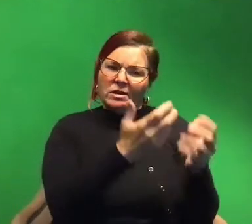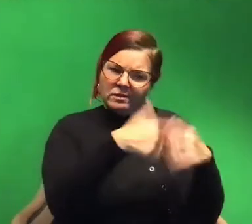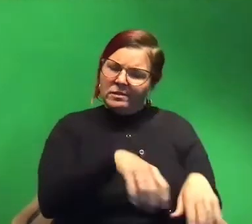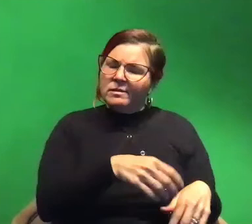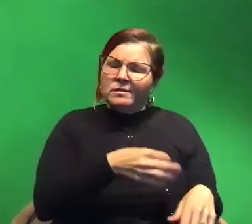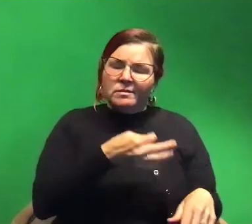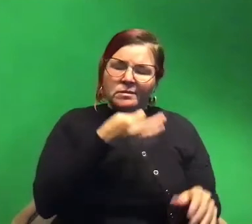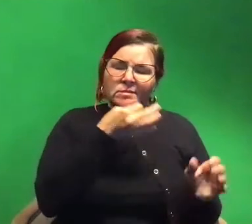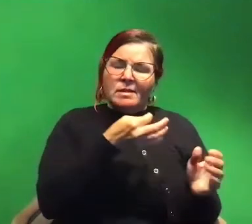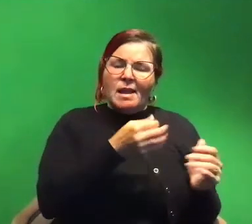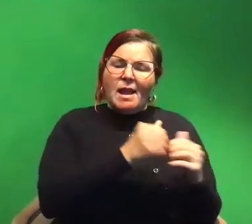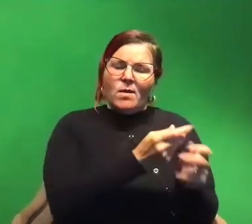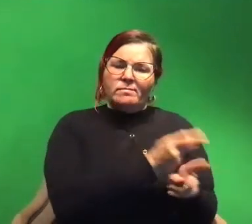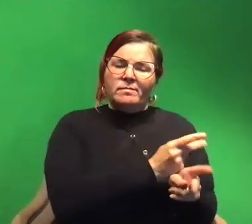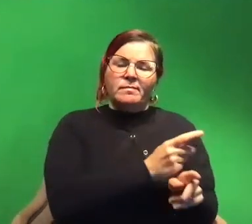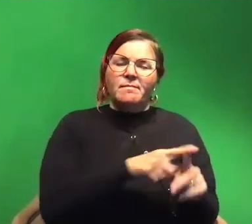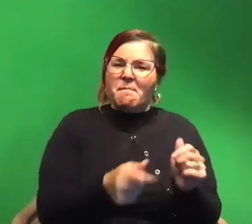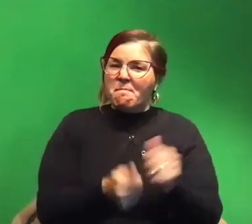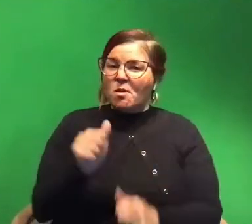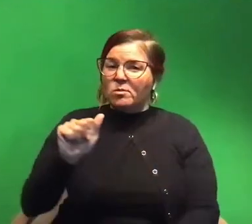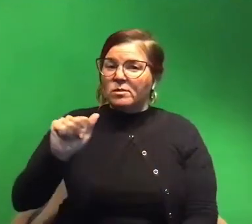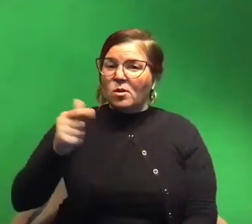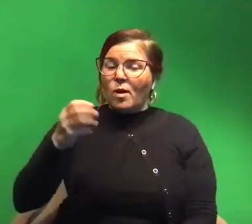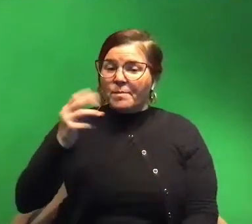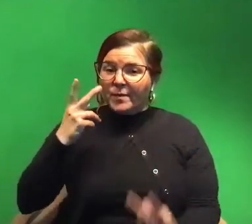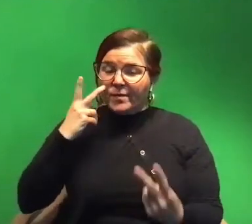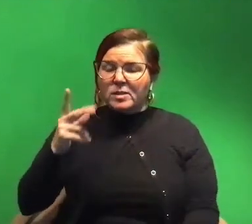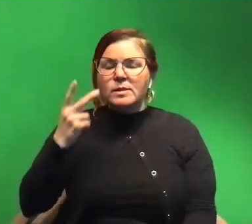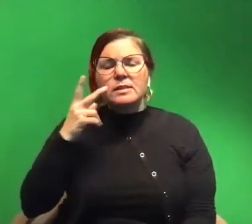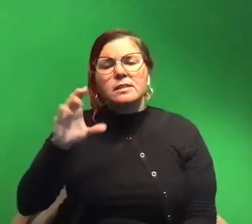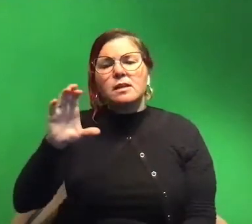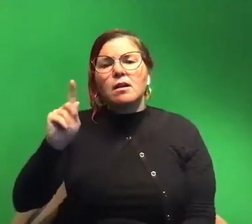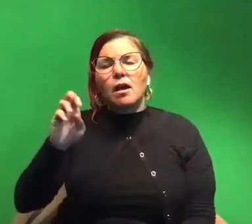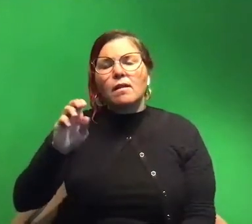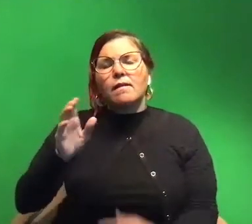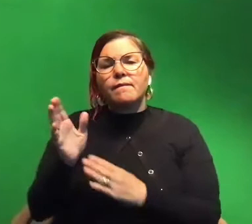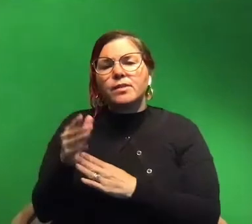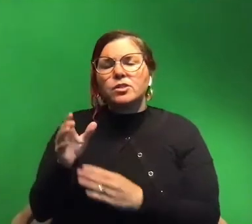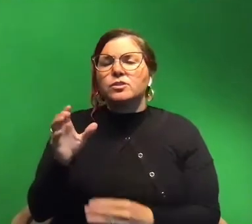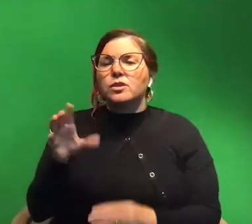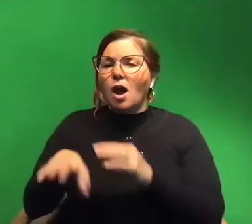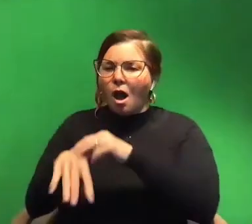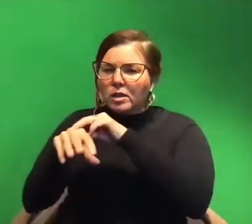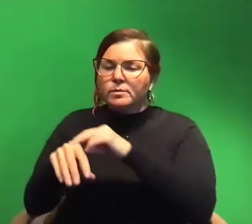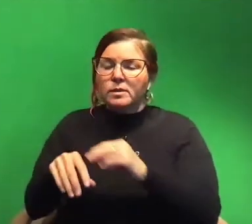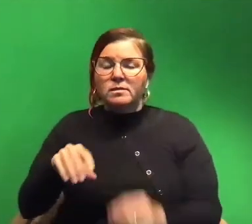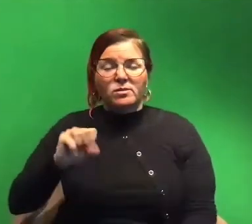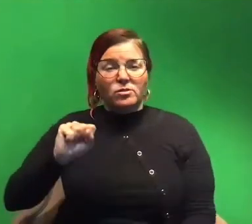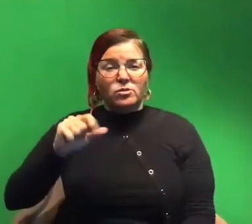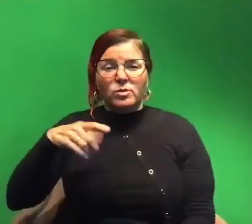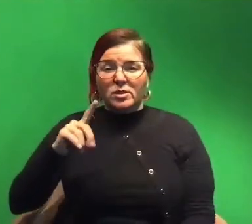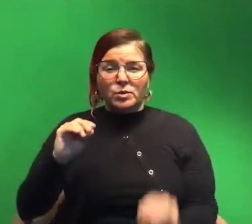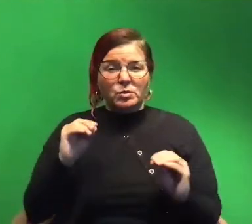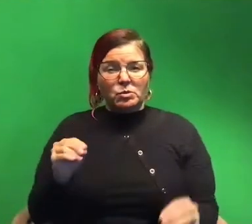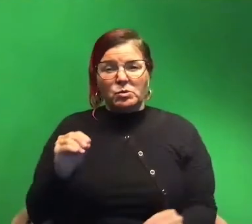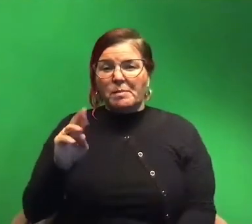cool things but most aquariums that you go to you'll see cuttlefish you'll see an octopus but you're probably not gonna see a squid um if you do it's